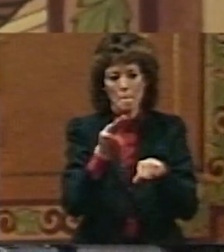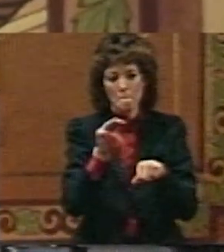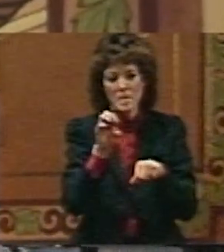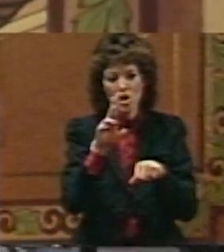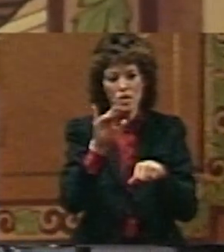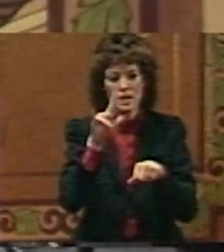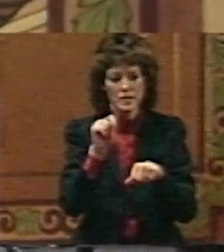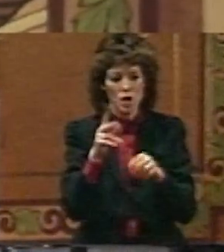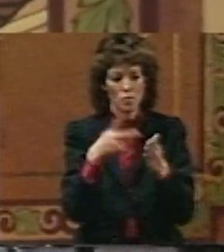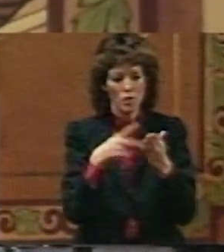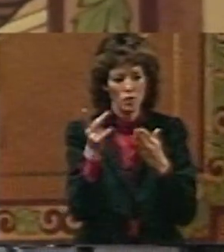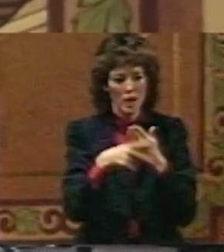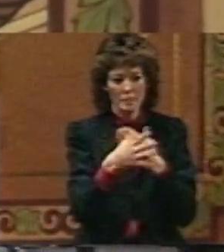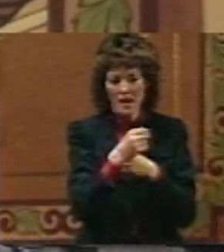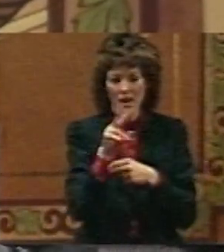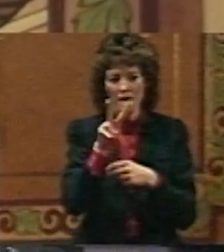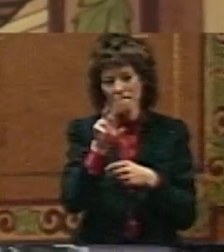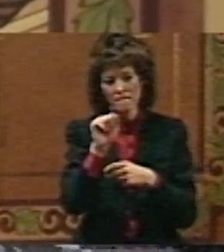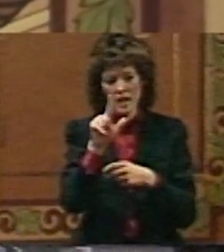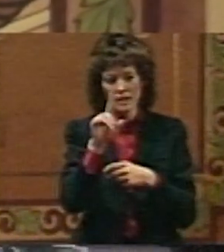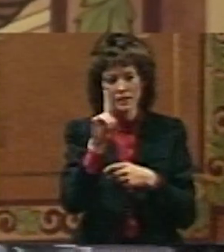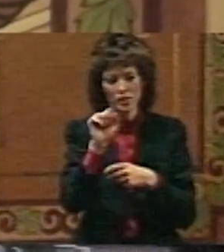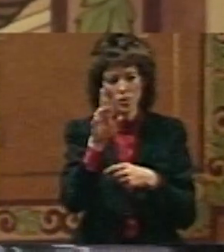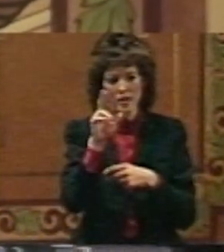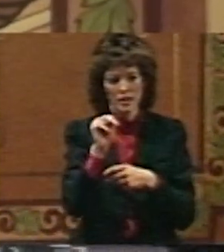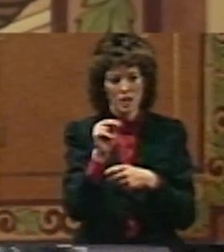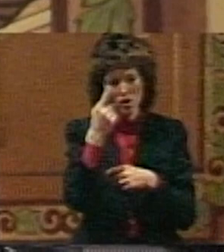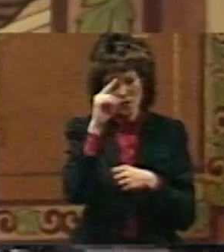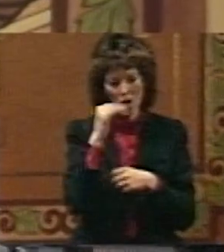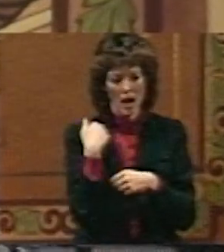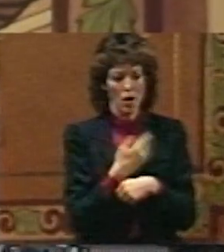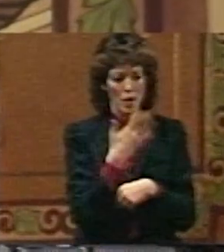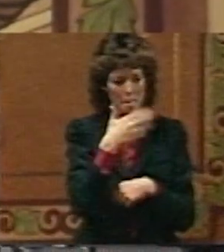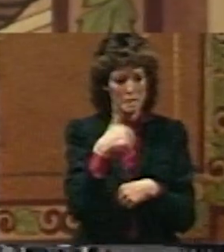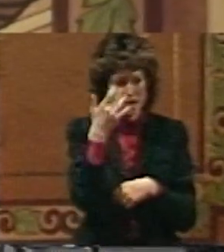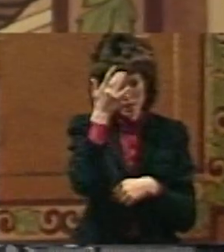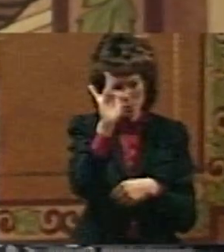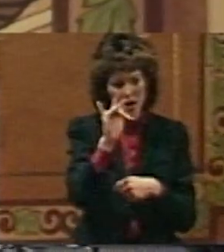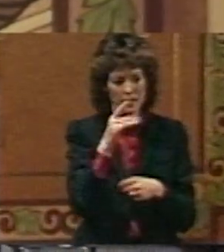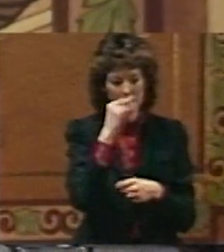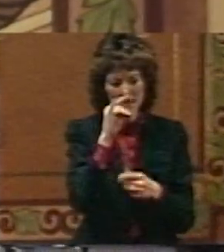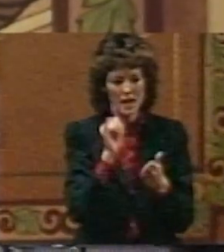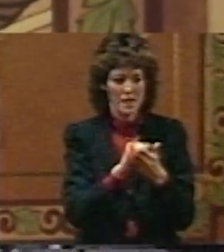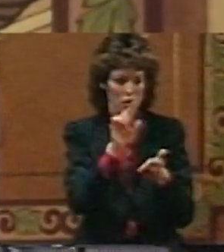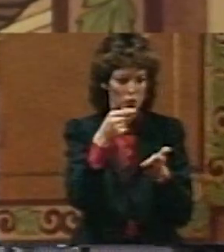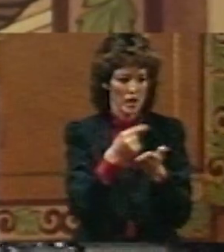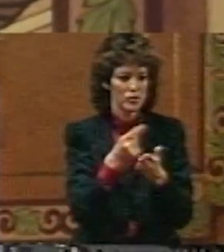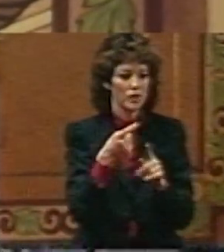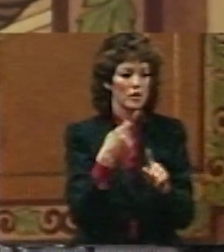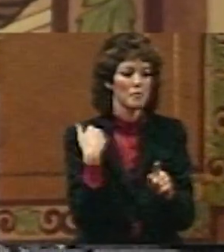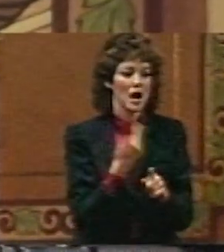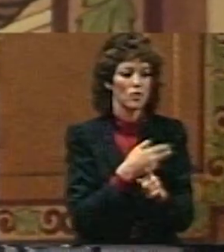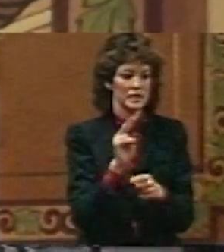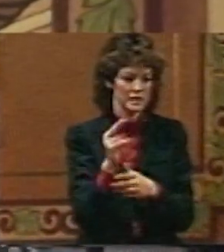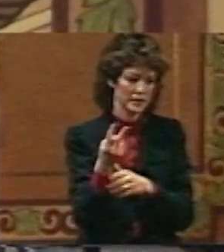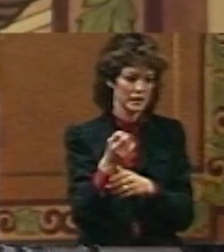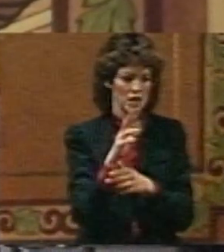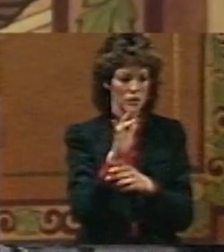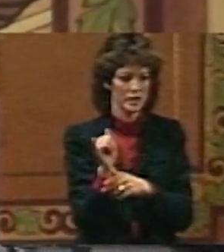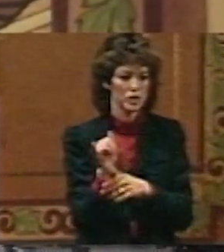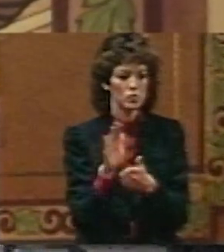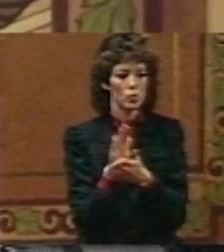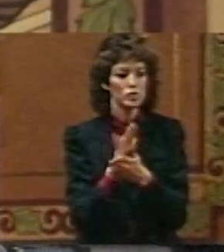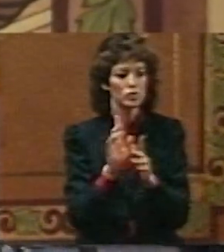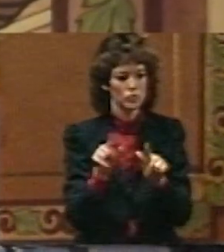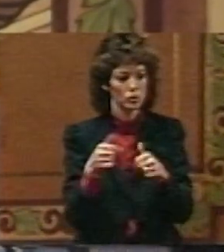programs and valedictorian programs for our best and brightest kids that are graduating from our secondary schools to go to